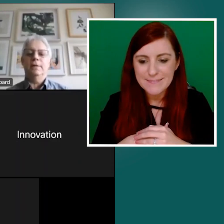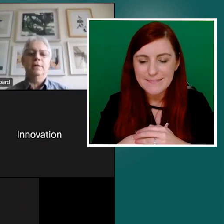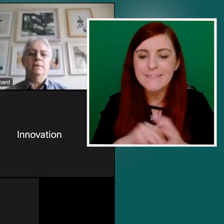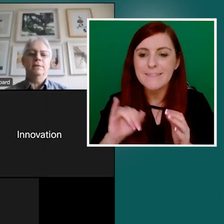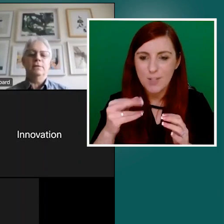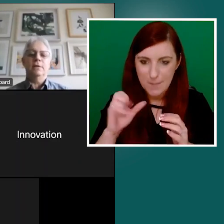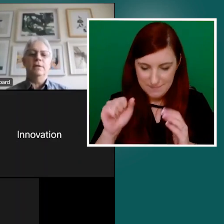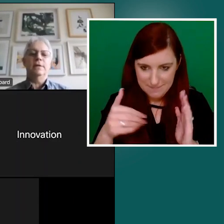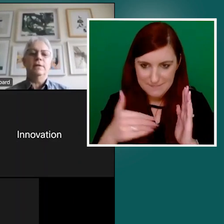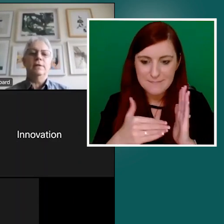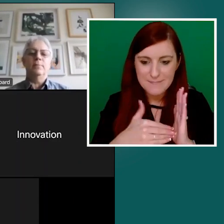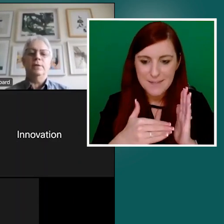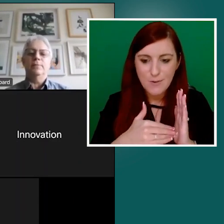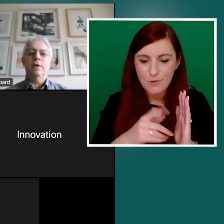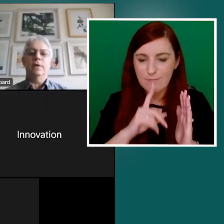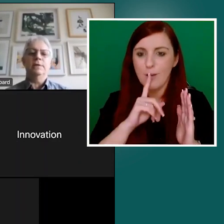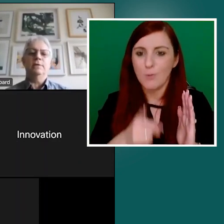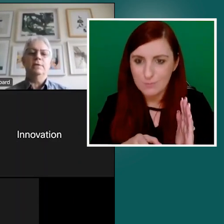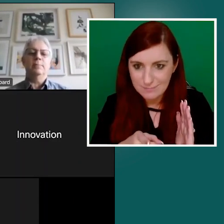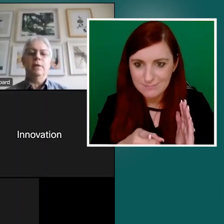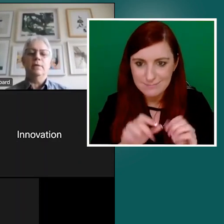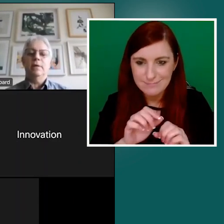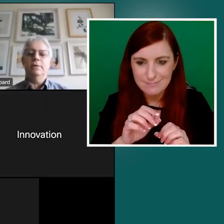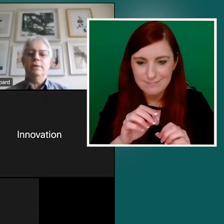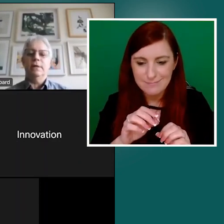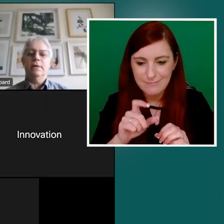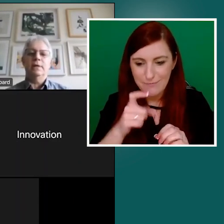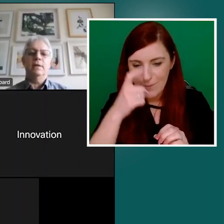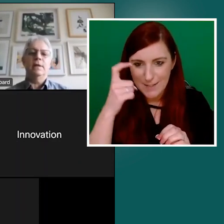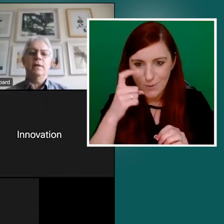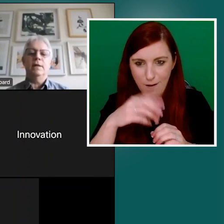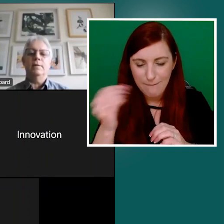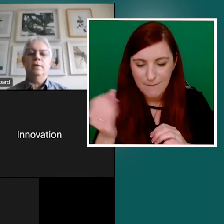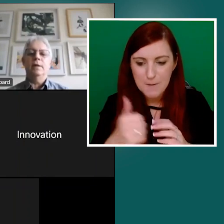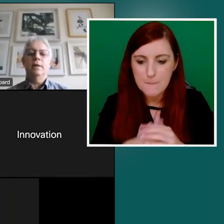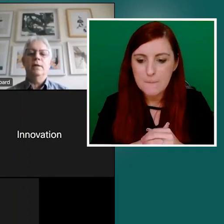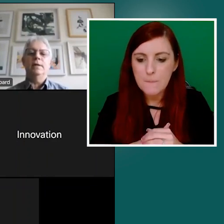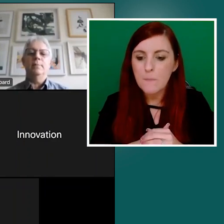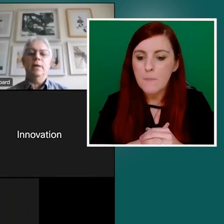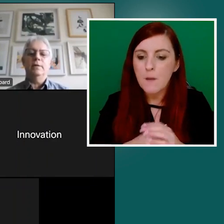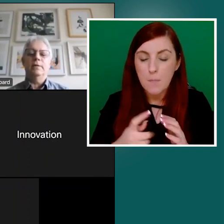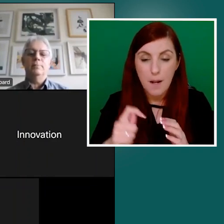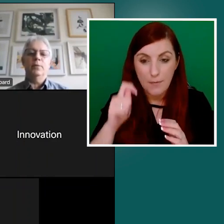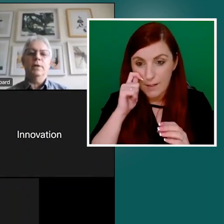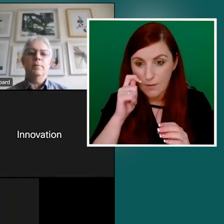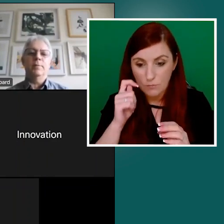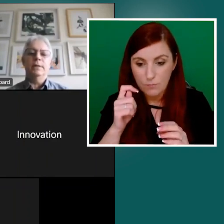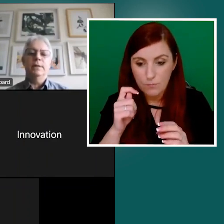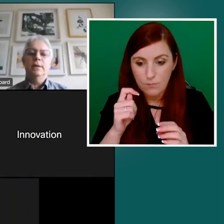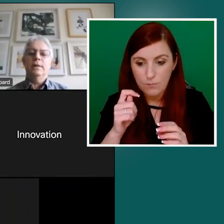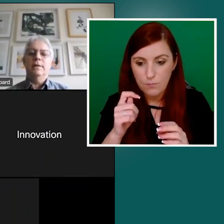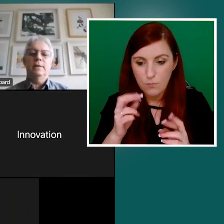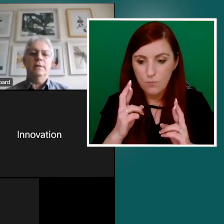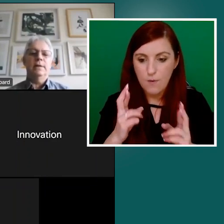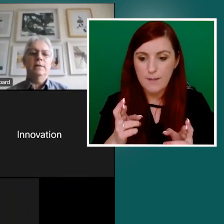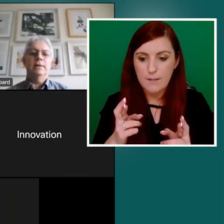Right. Right. So yeah, thank you, Brian, for circling back around to that. And on, on the matter of procurement,